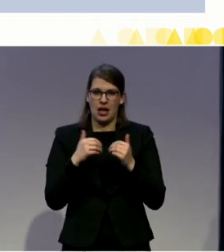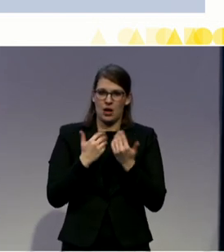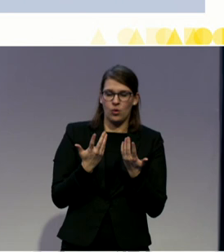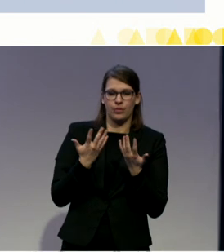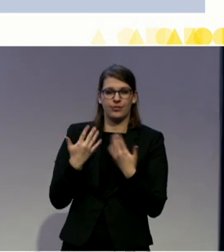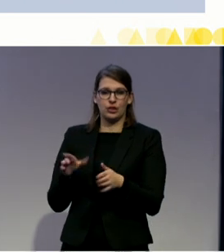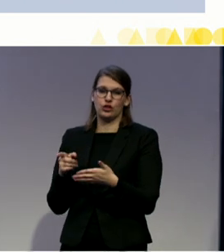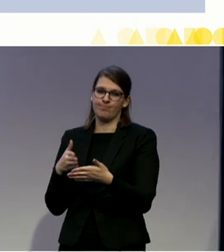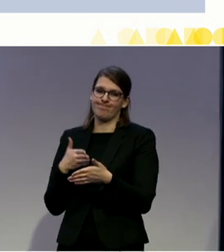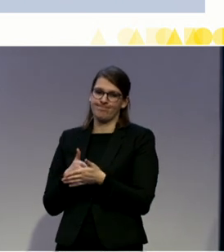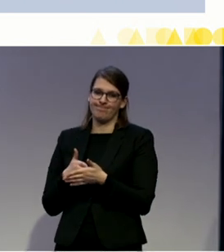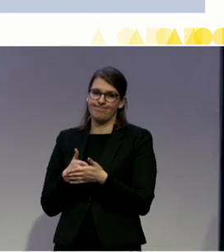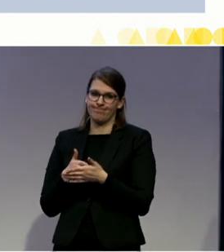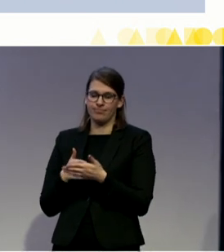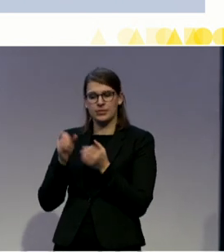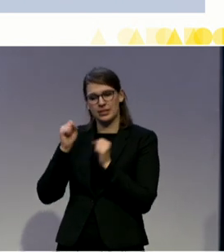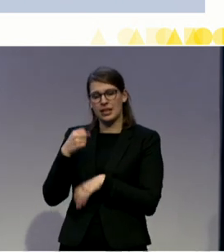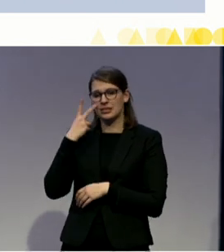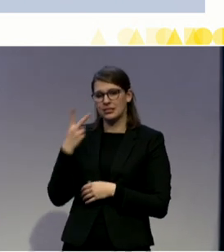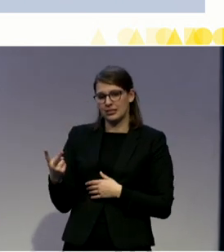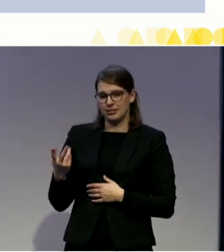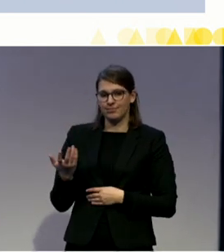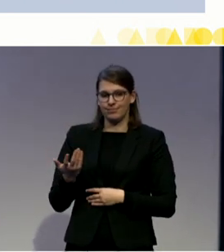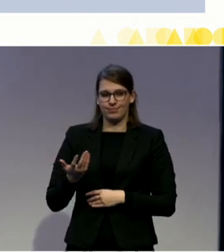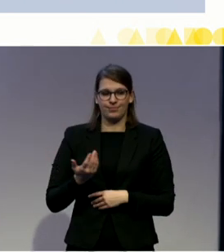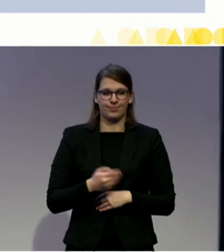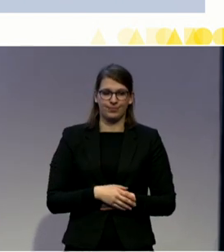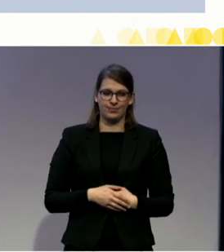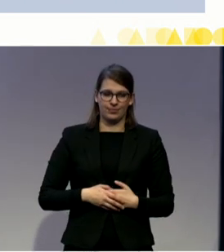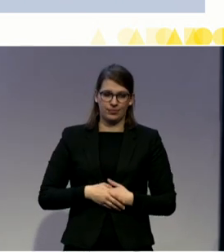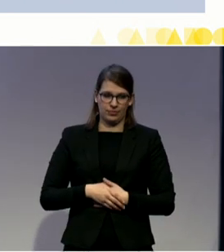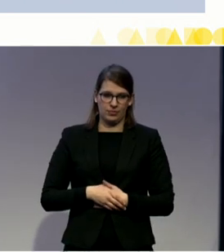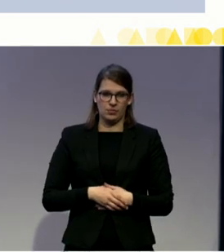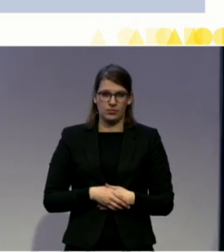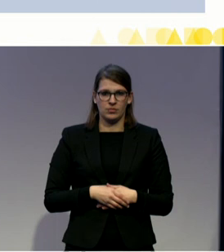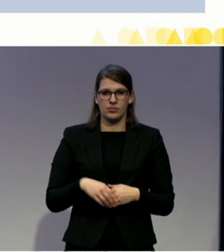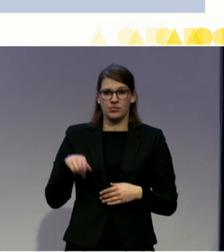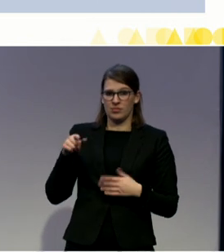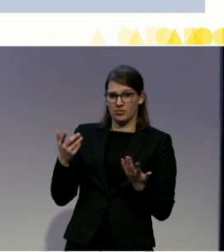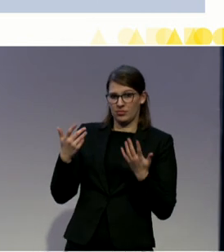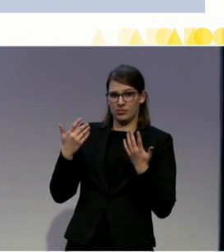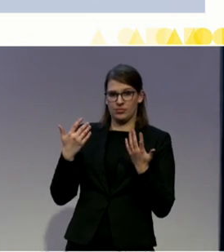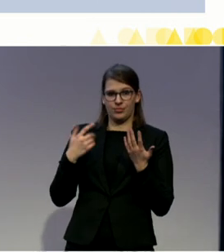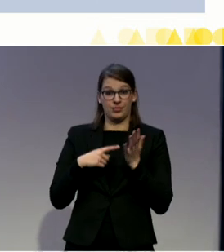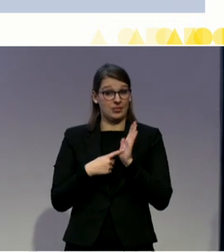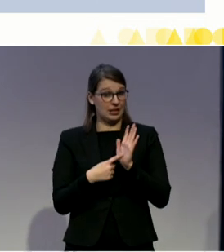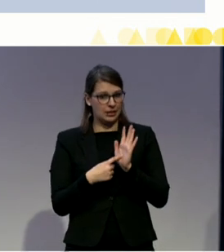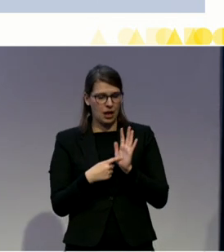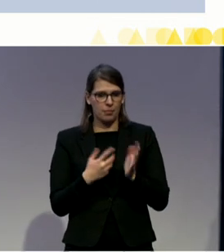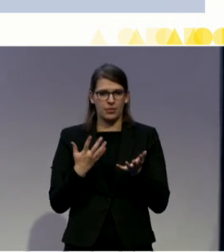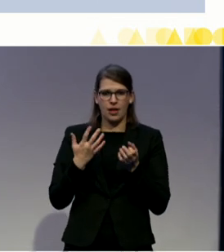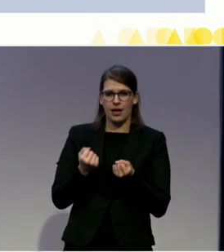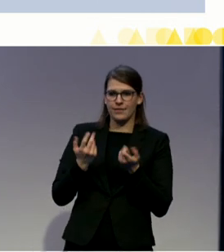the fore. Here, the most important one is the continuing lack of appropriate community-based services.